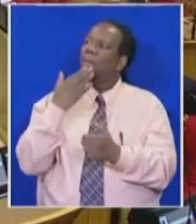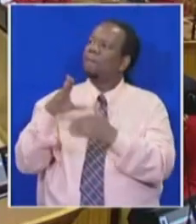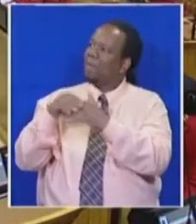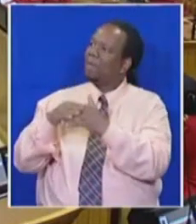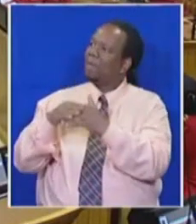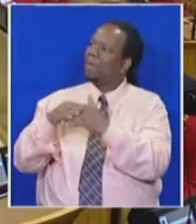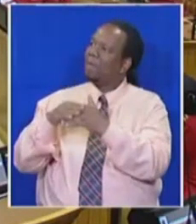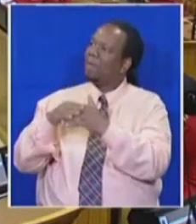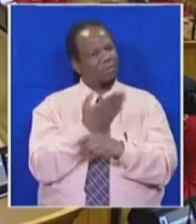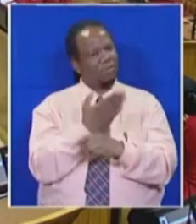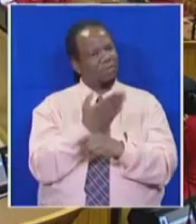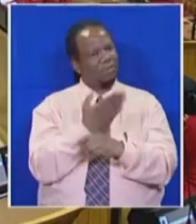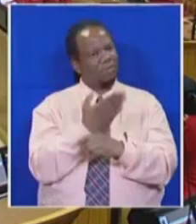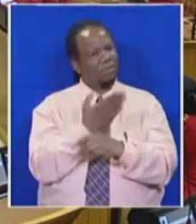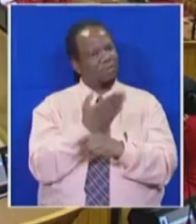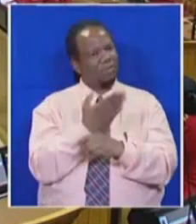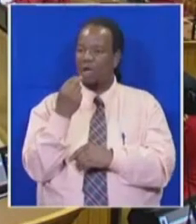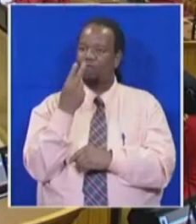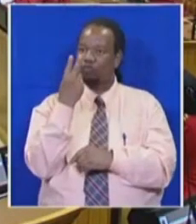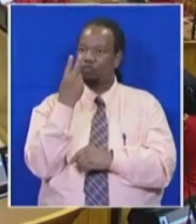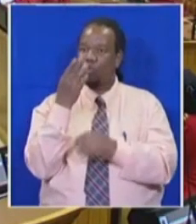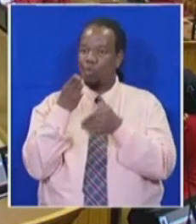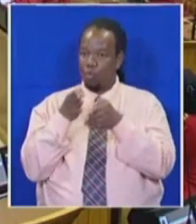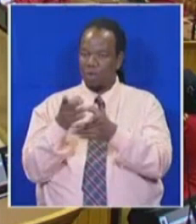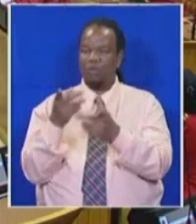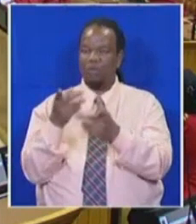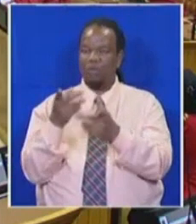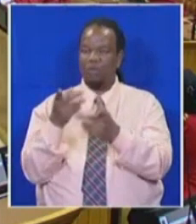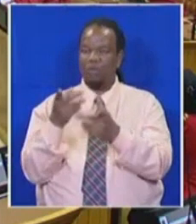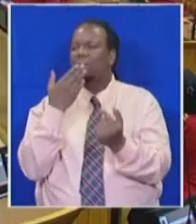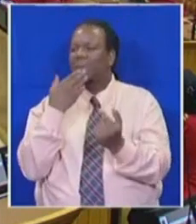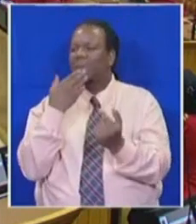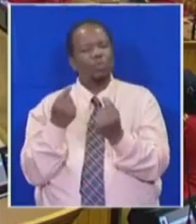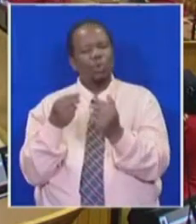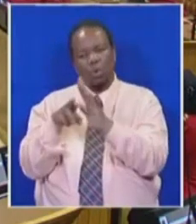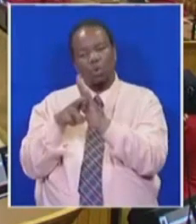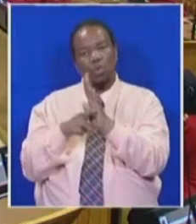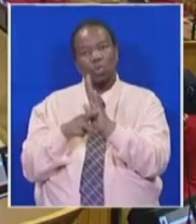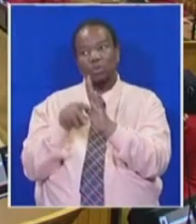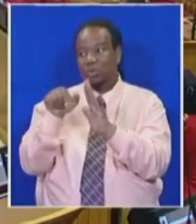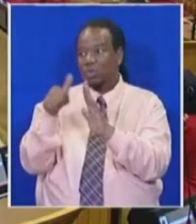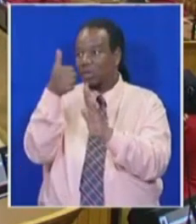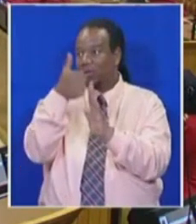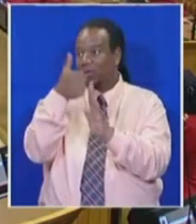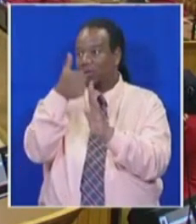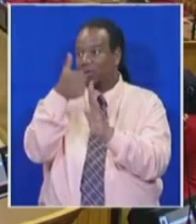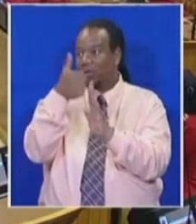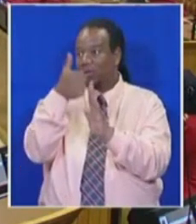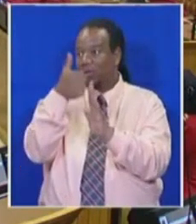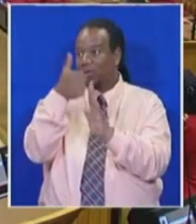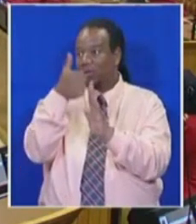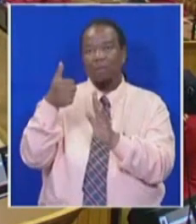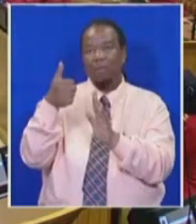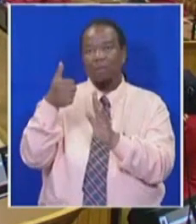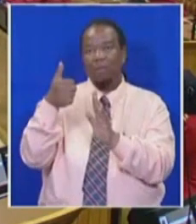You have two ways to do that. So do as appropriate. You know that. You know the rules. You are, please do that. What, what